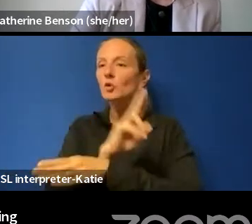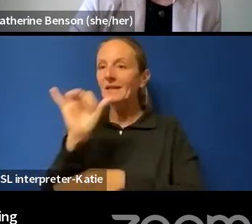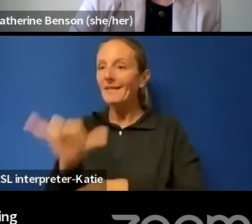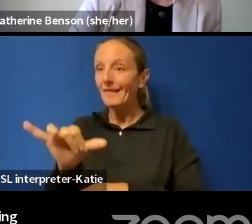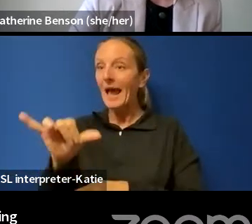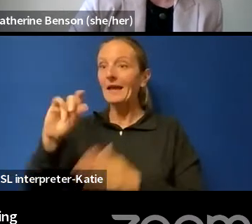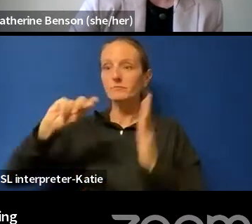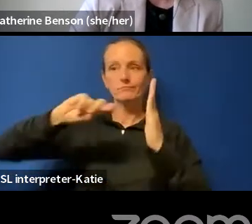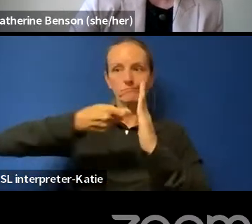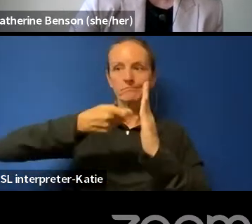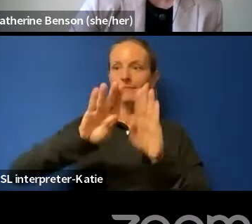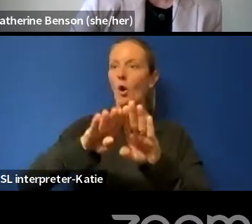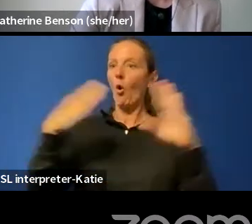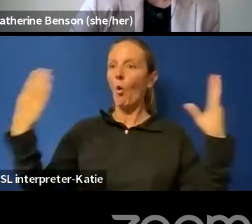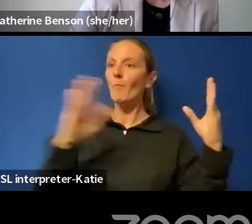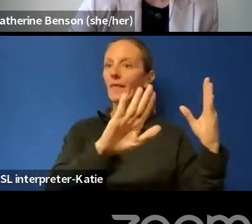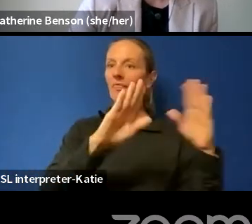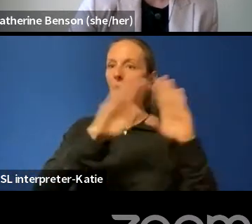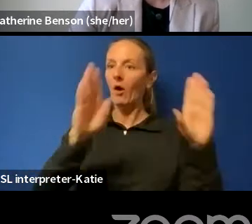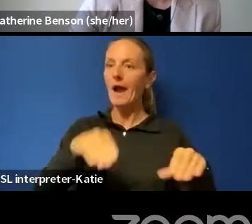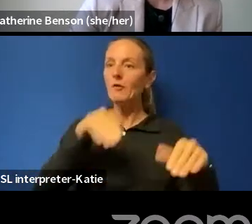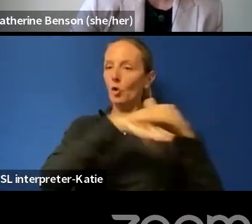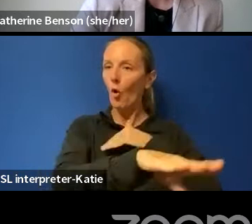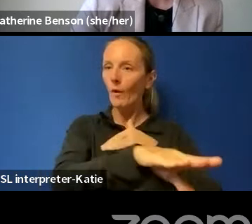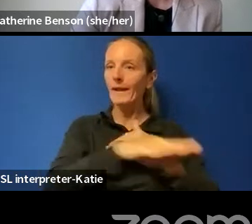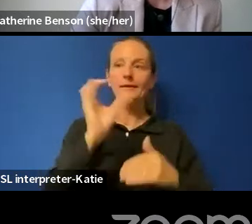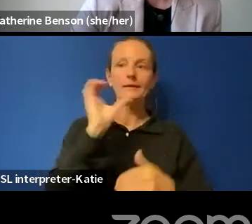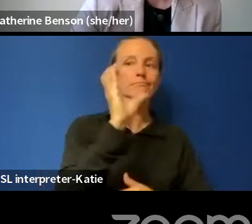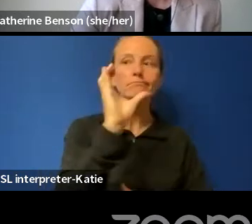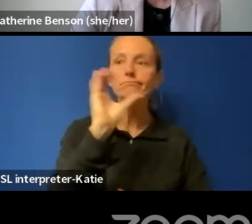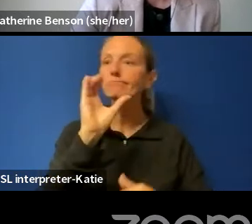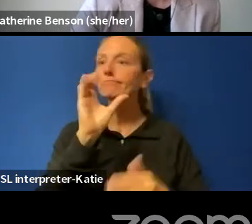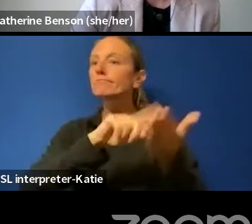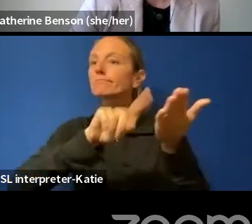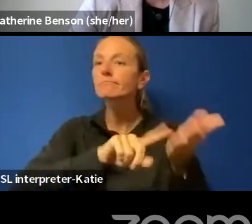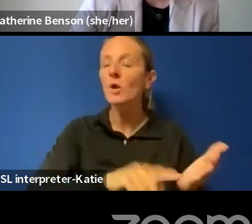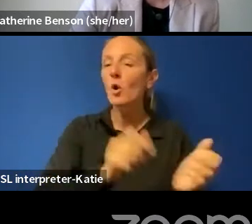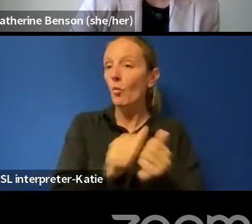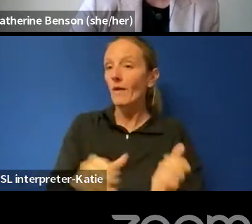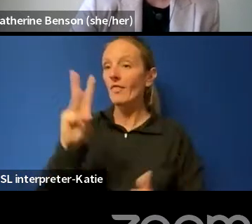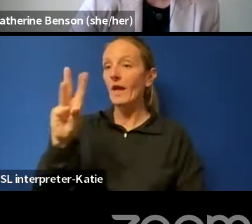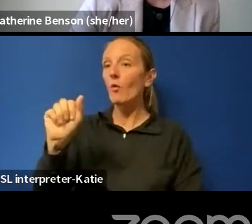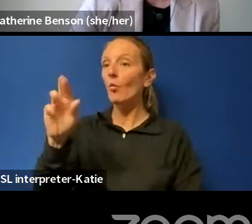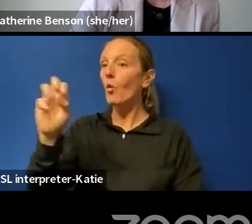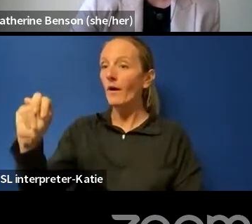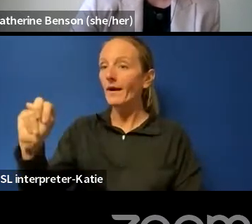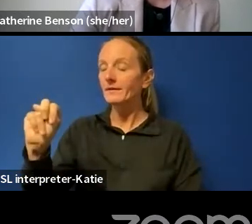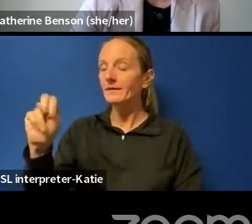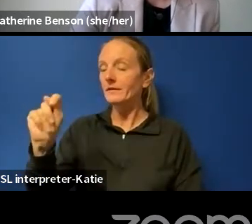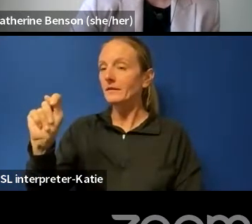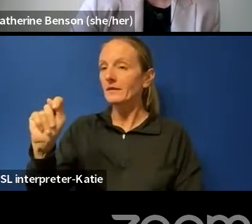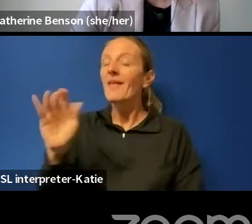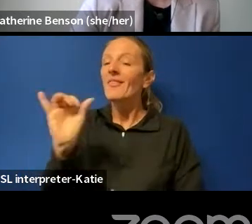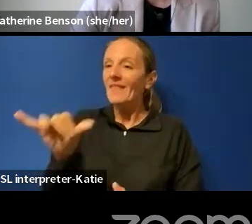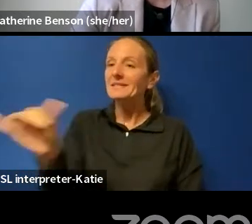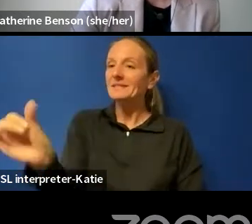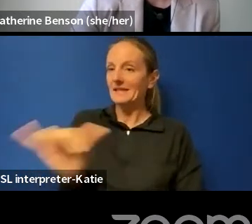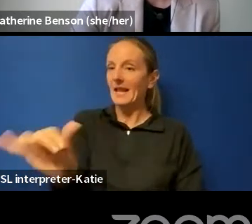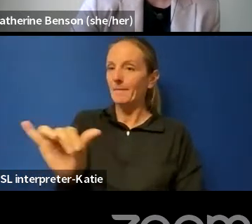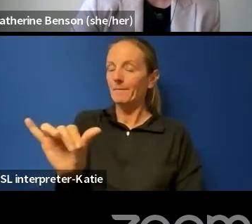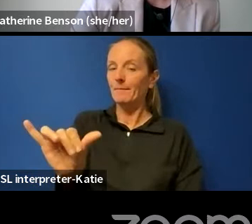Justice of the immense volume of private and otherwise irrelevant information available in someone's phone,